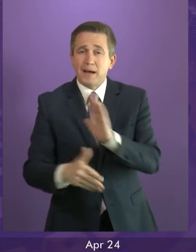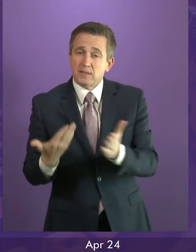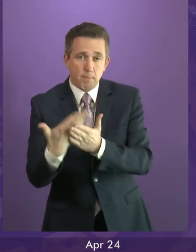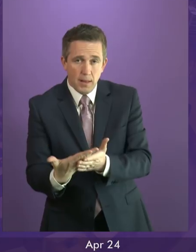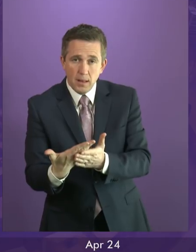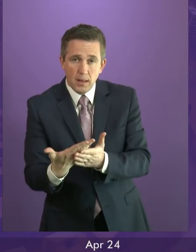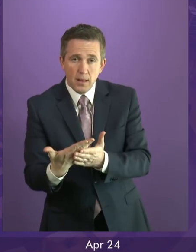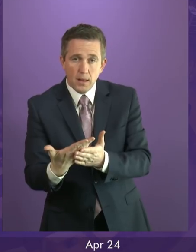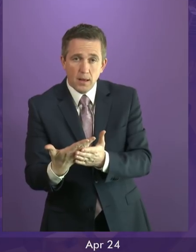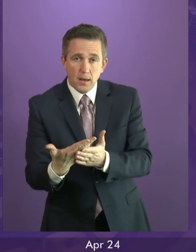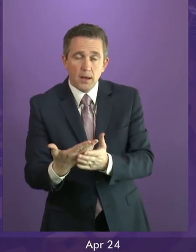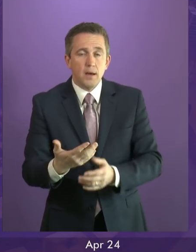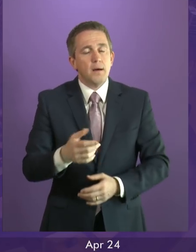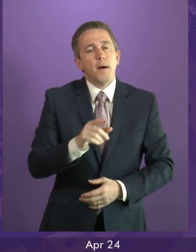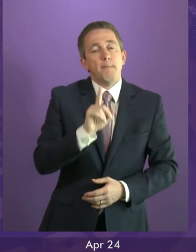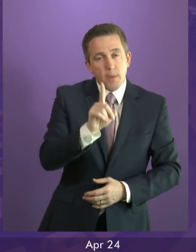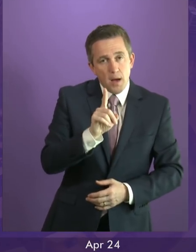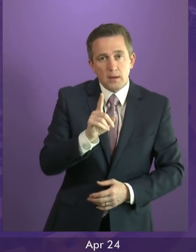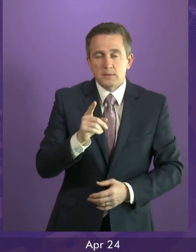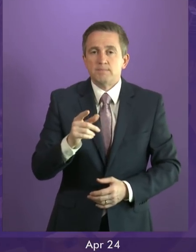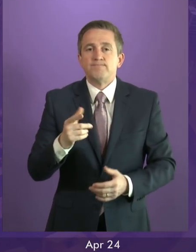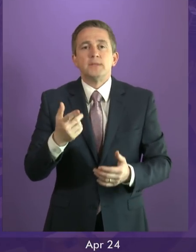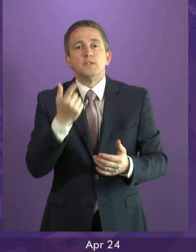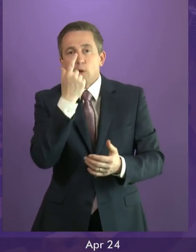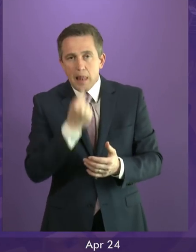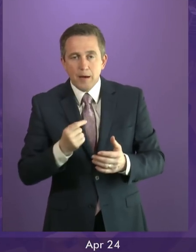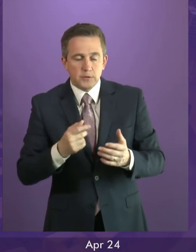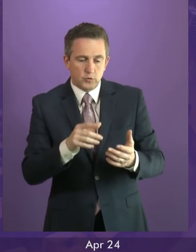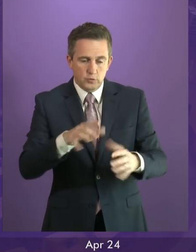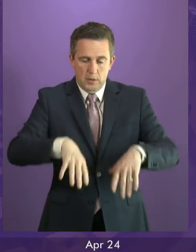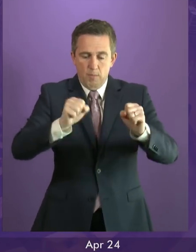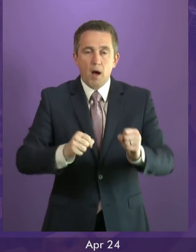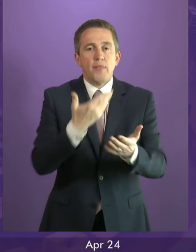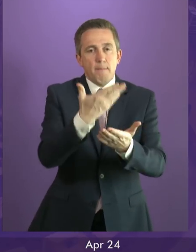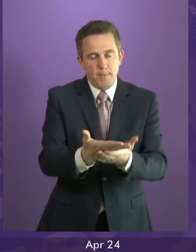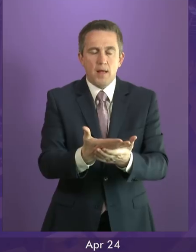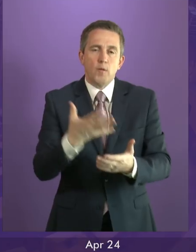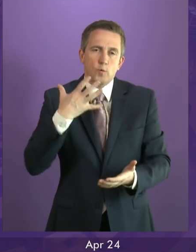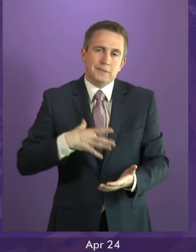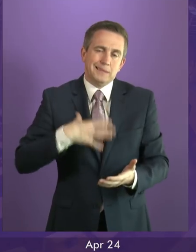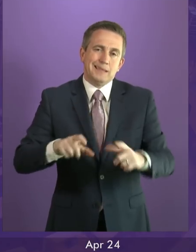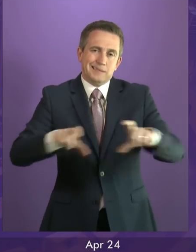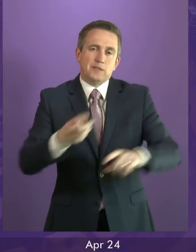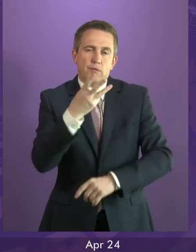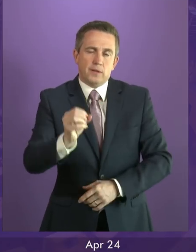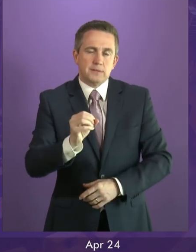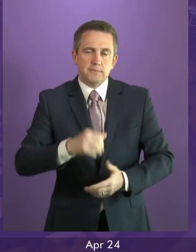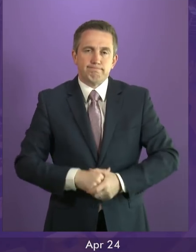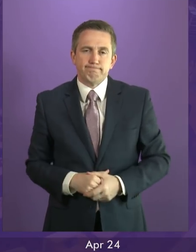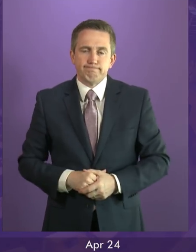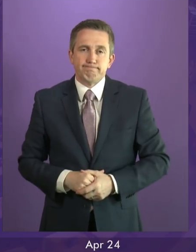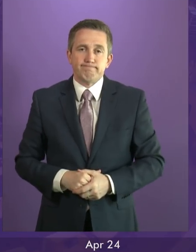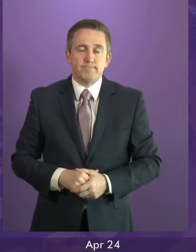we would need it to put beyond doubt or challenge our ability to apply the bill to an independence referendum. Of course,